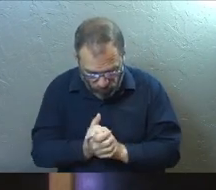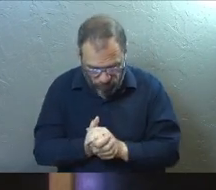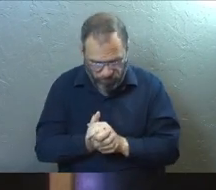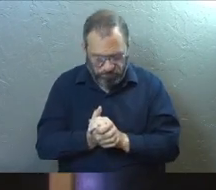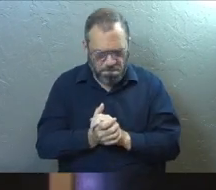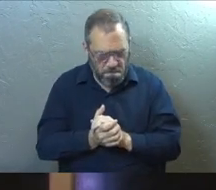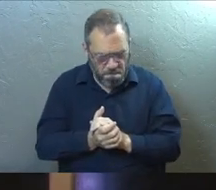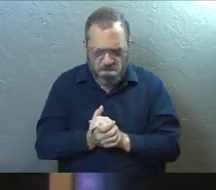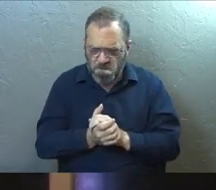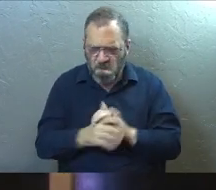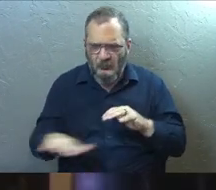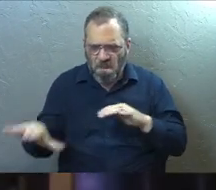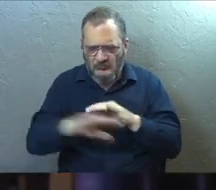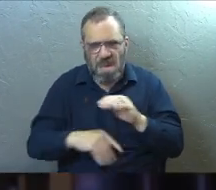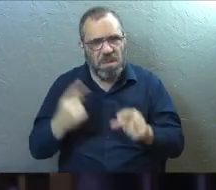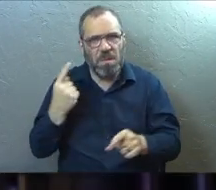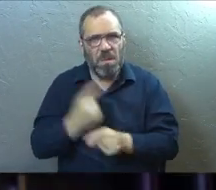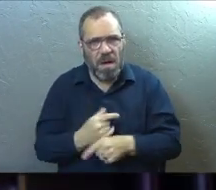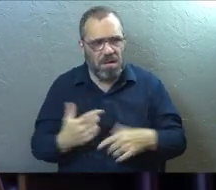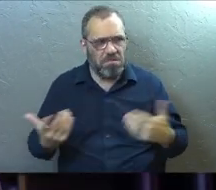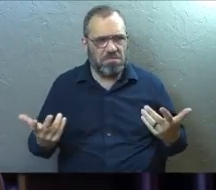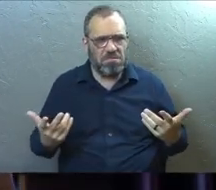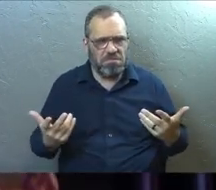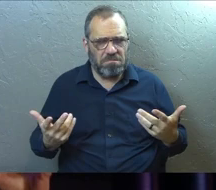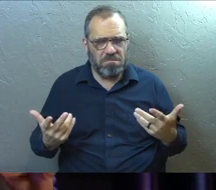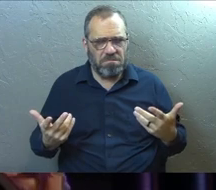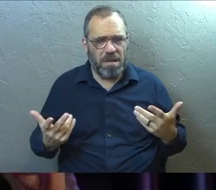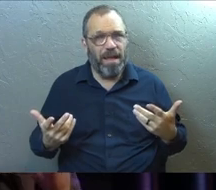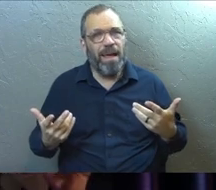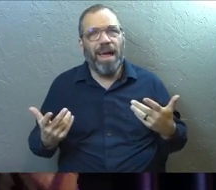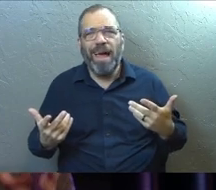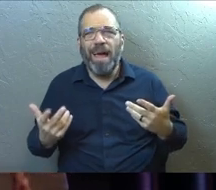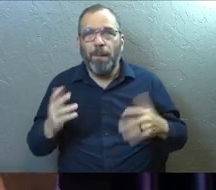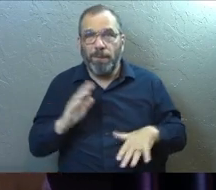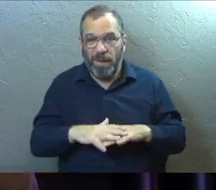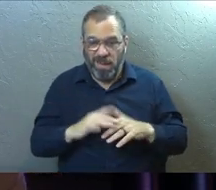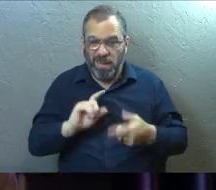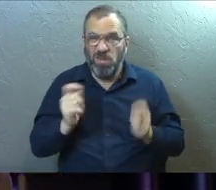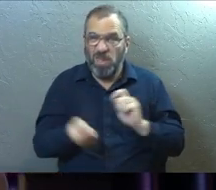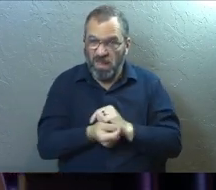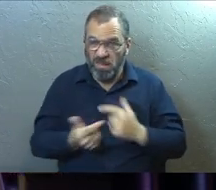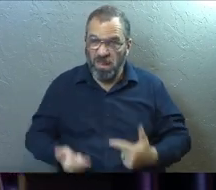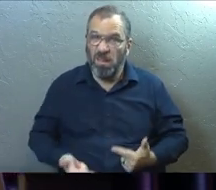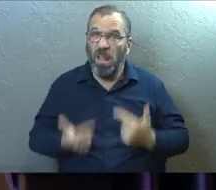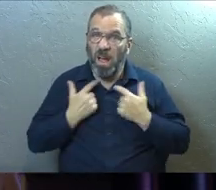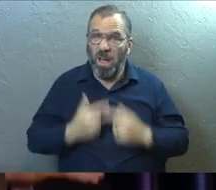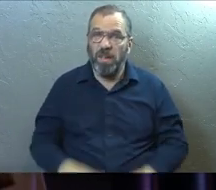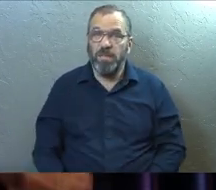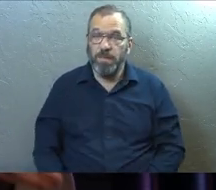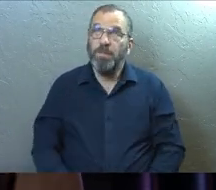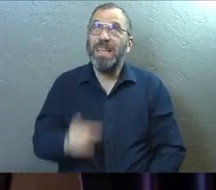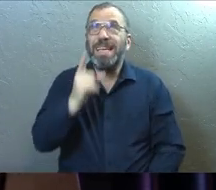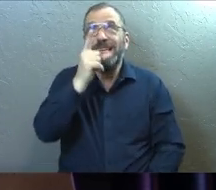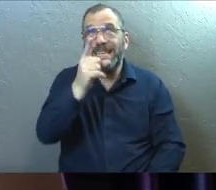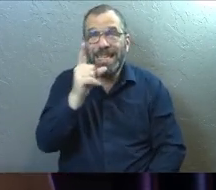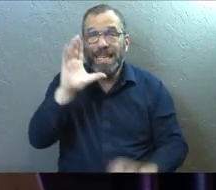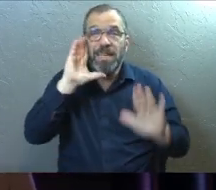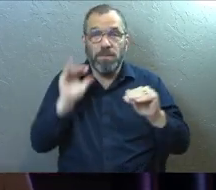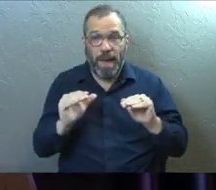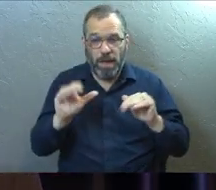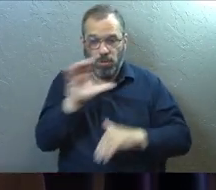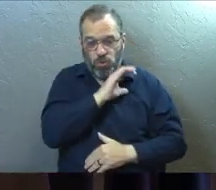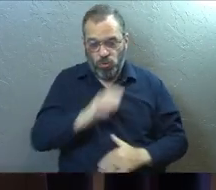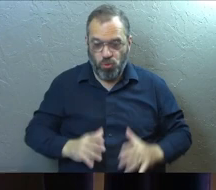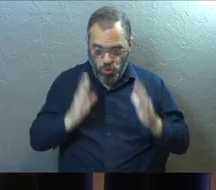Seems really basic, doesn't it? But it's actually life transforming. God expects Jesus